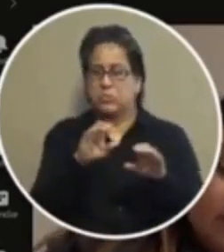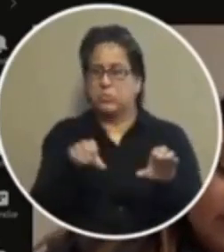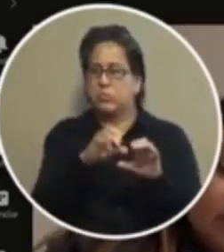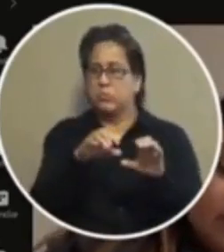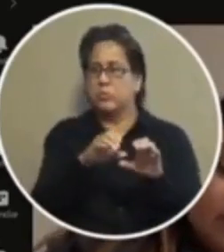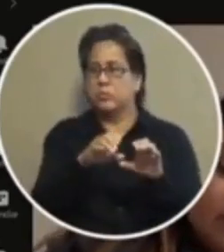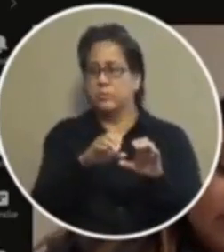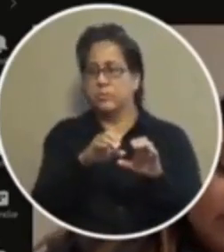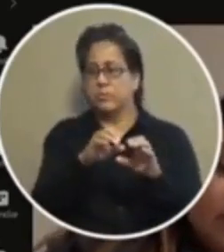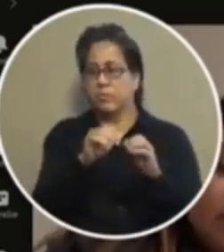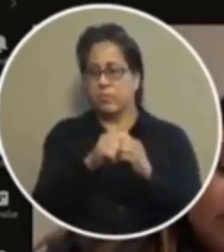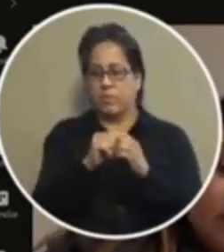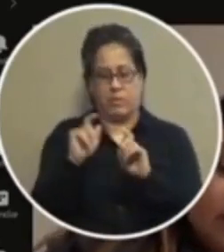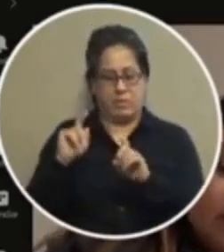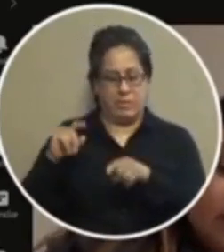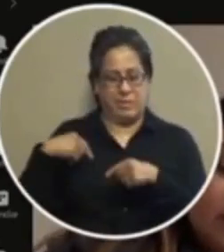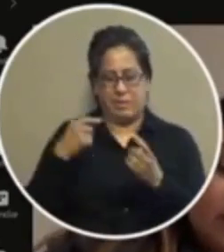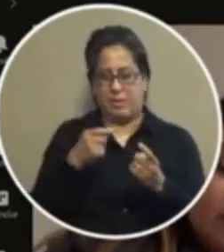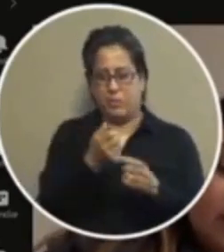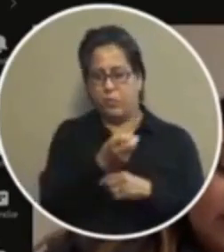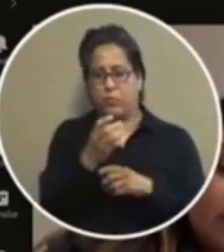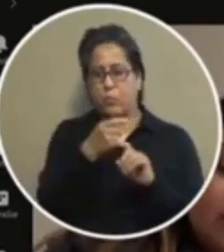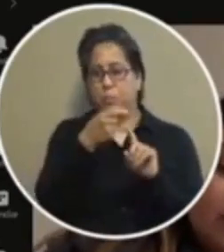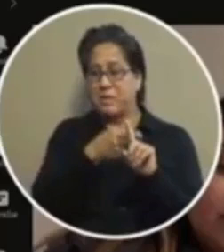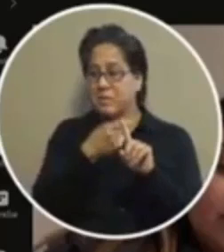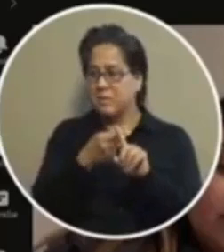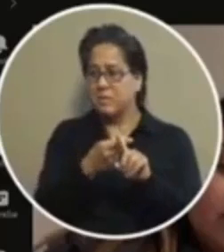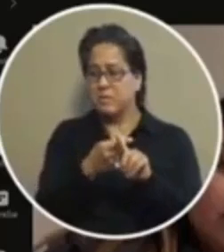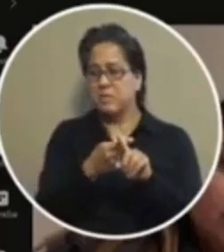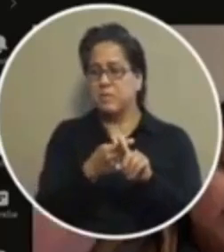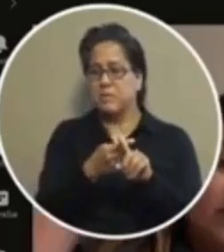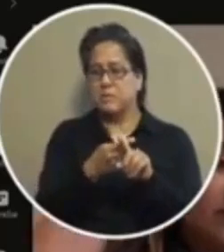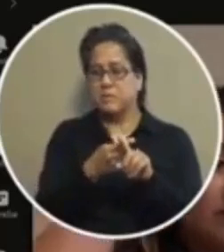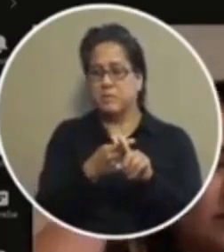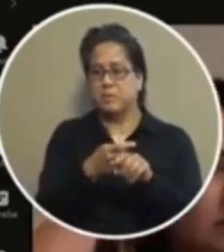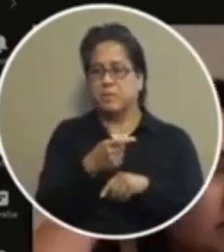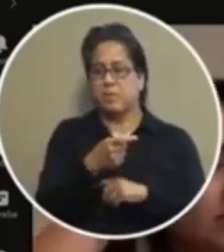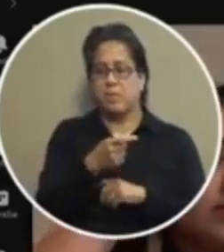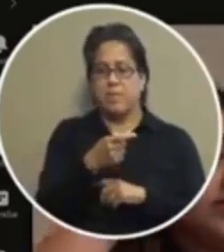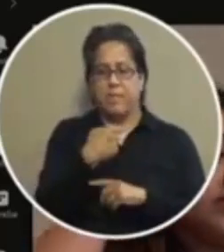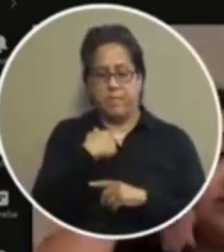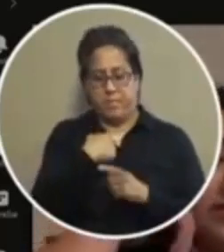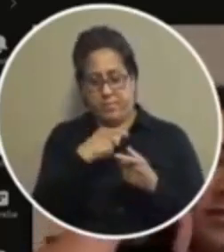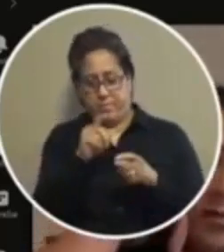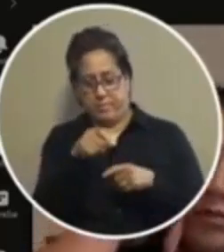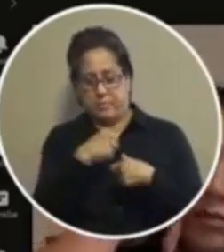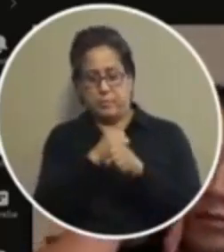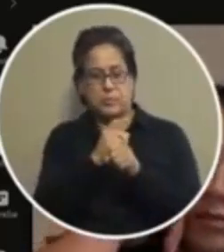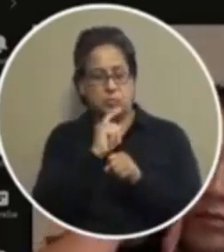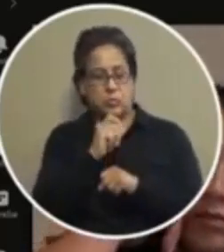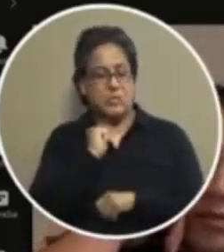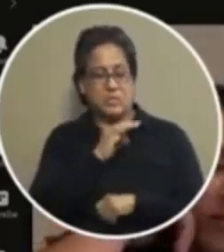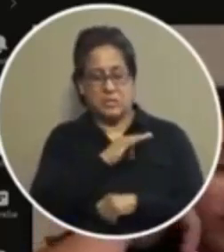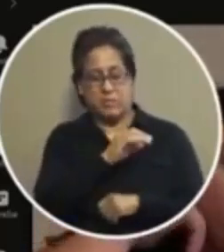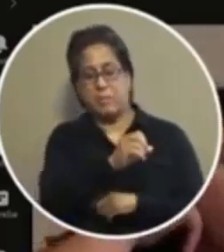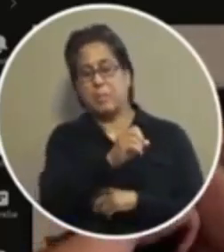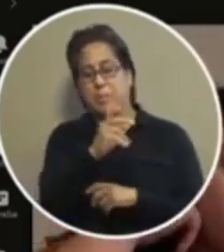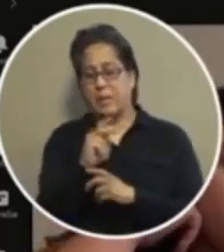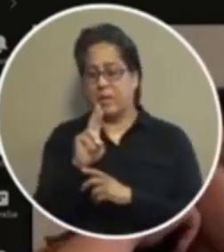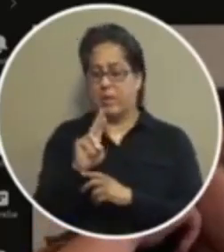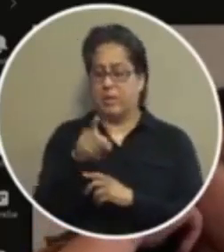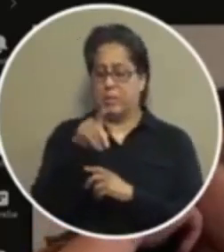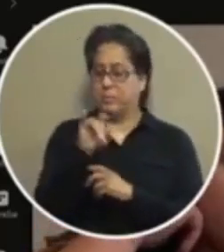the course of these last several months um i wanted to make sure the staff came back and gave an update